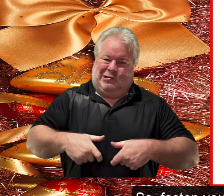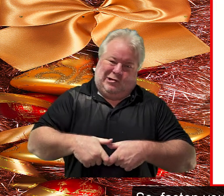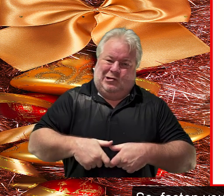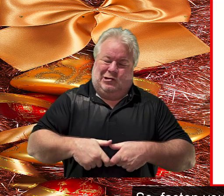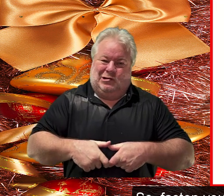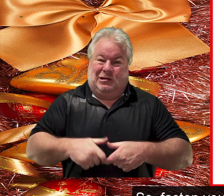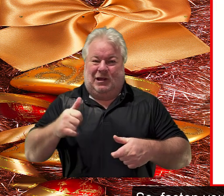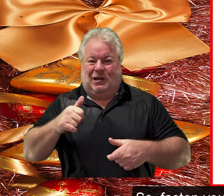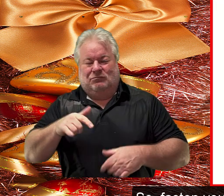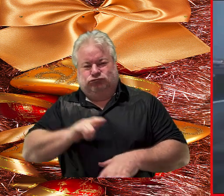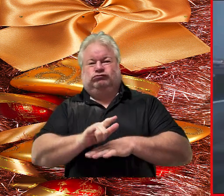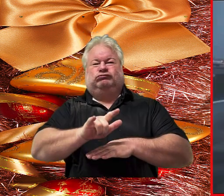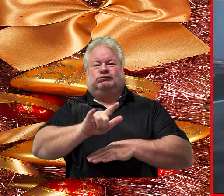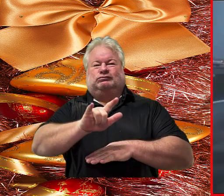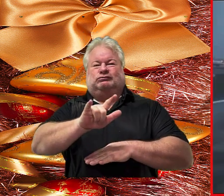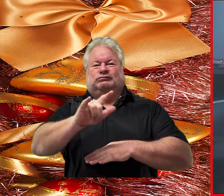take a ride